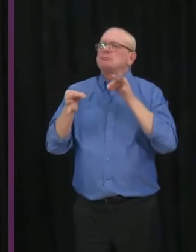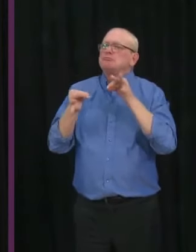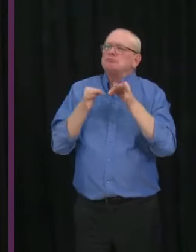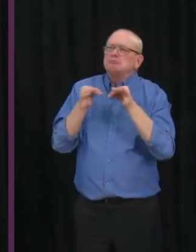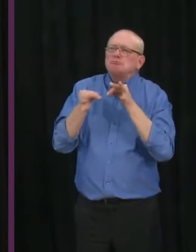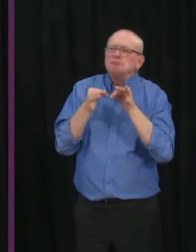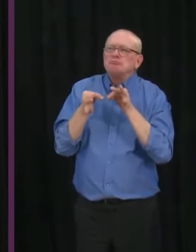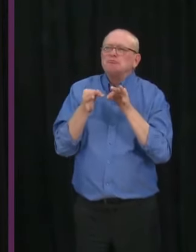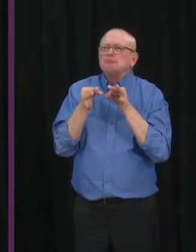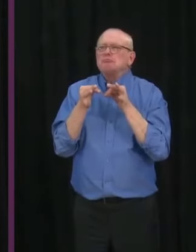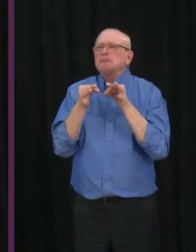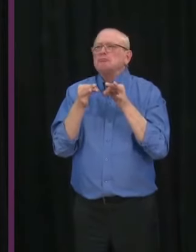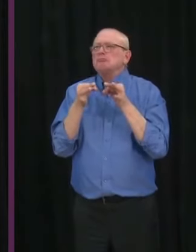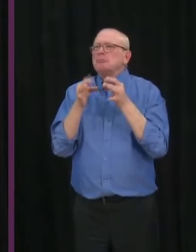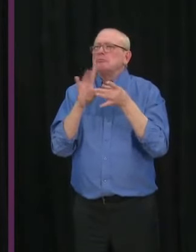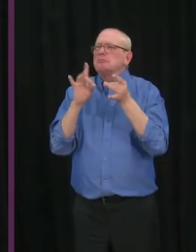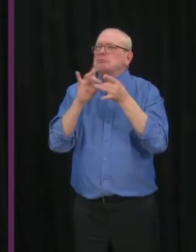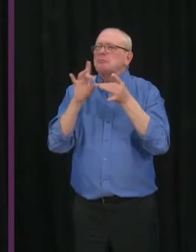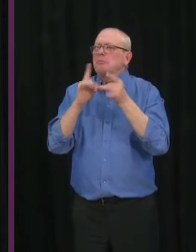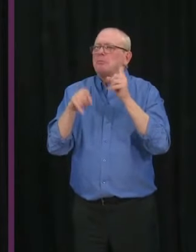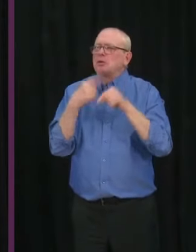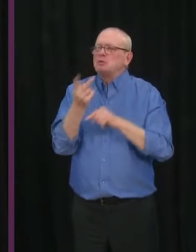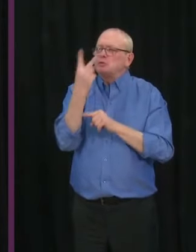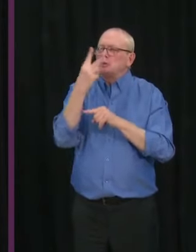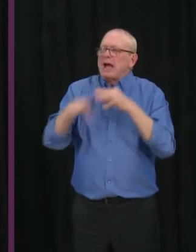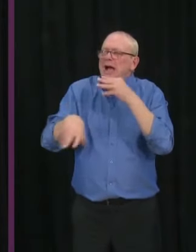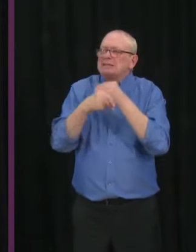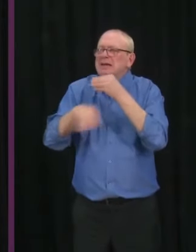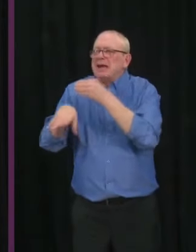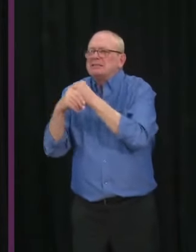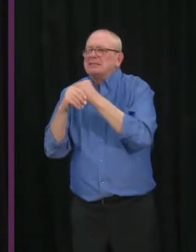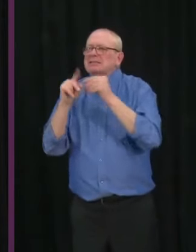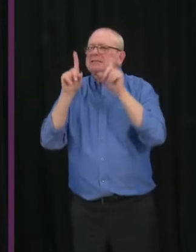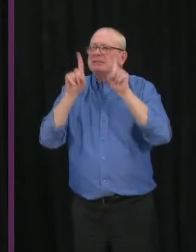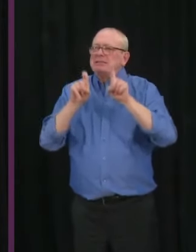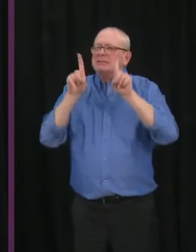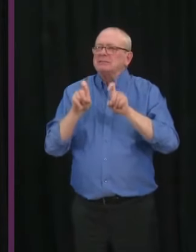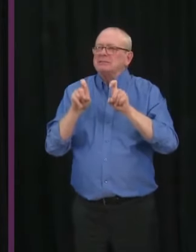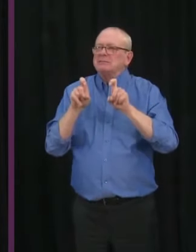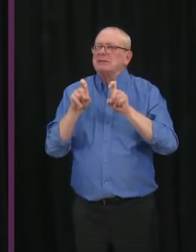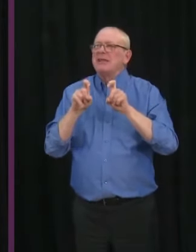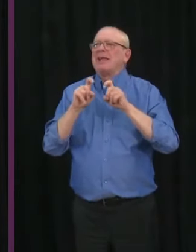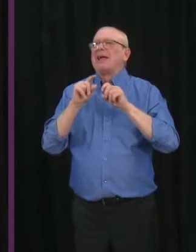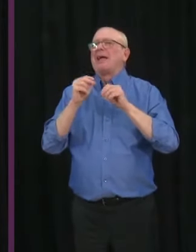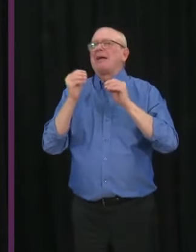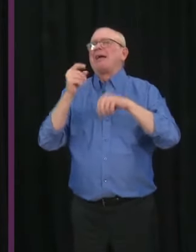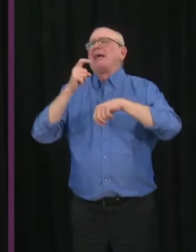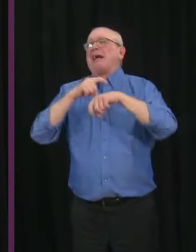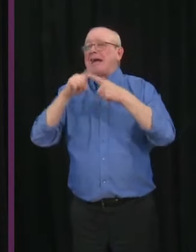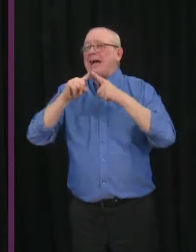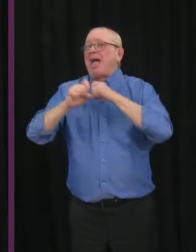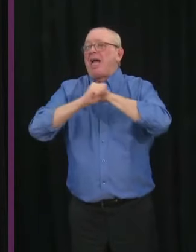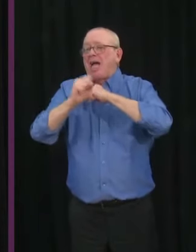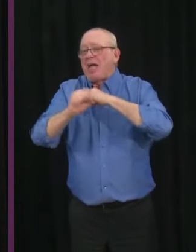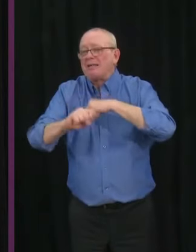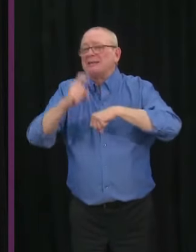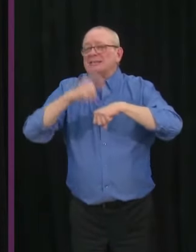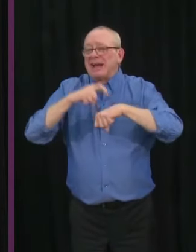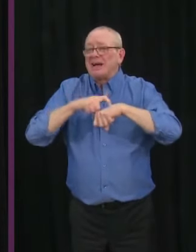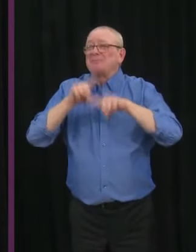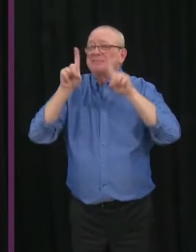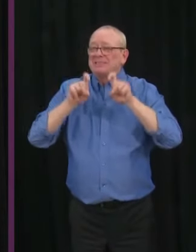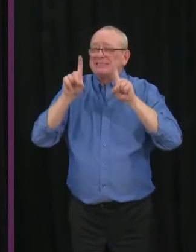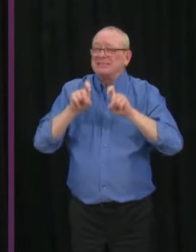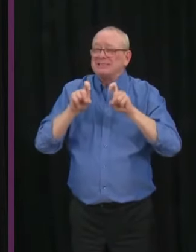variations. The one kind of testing is a fairly lengthy process, takes some time, and it's genetically sequencing the